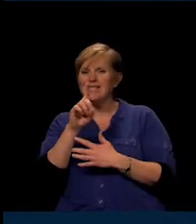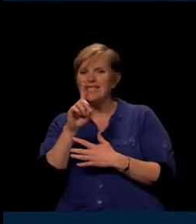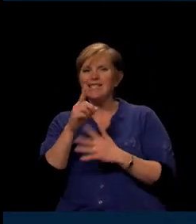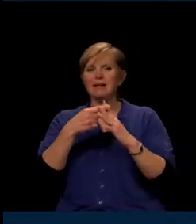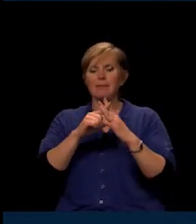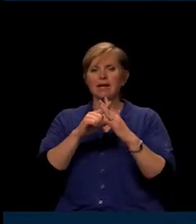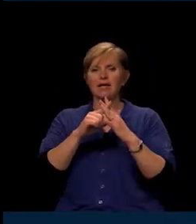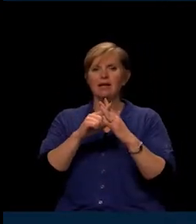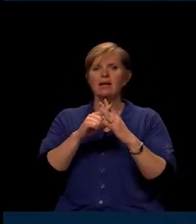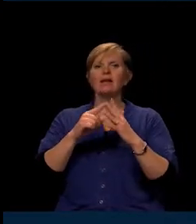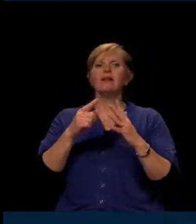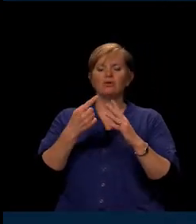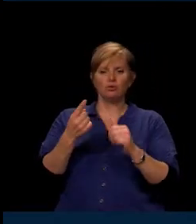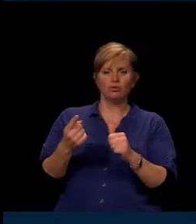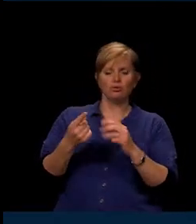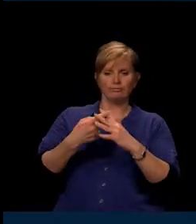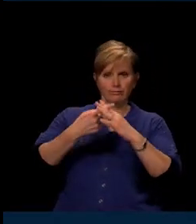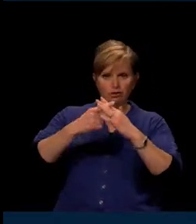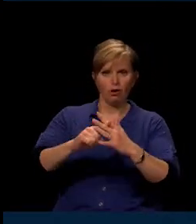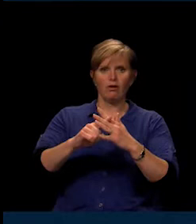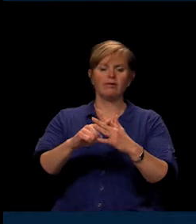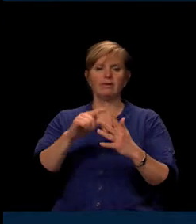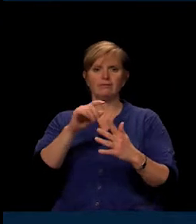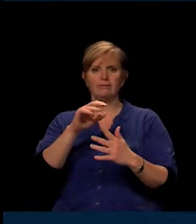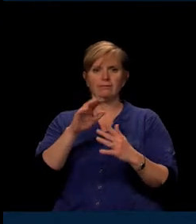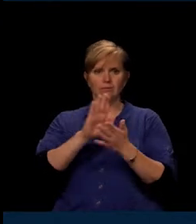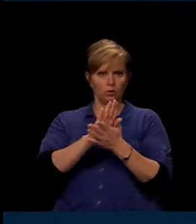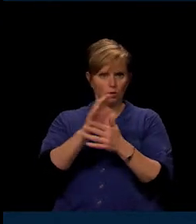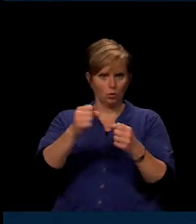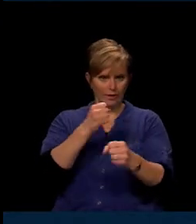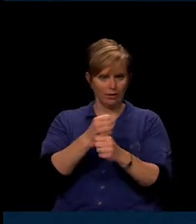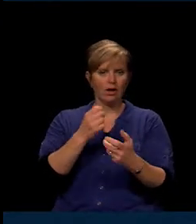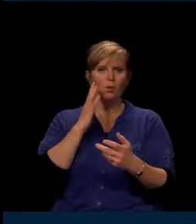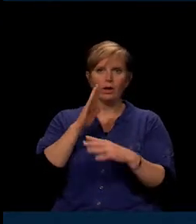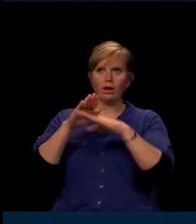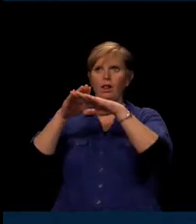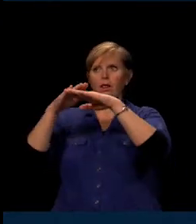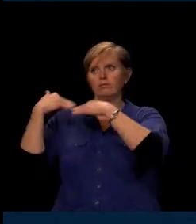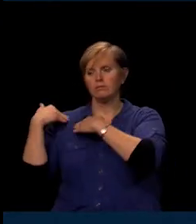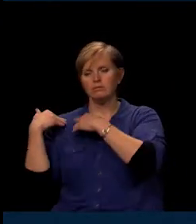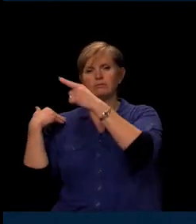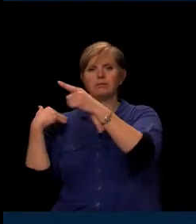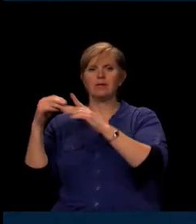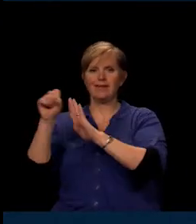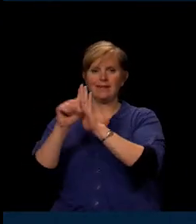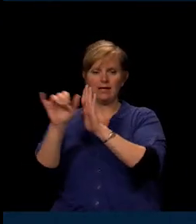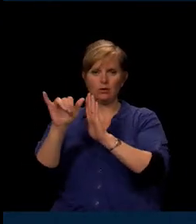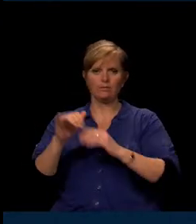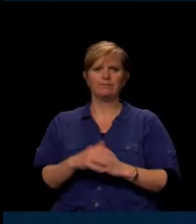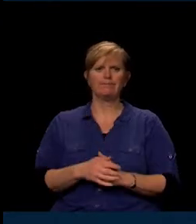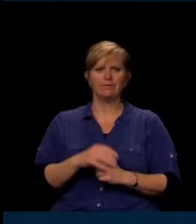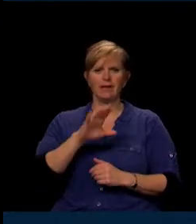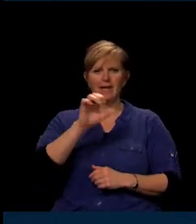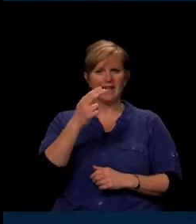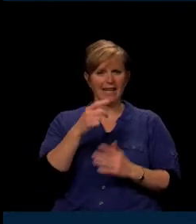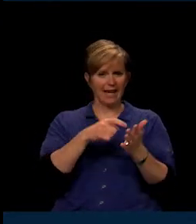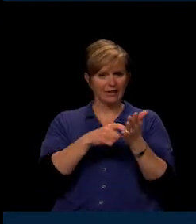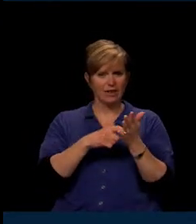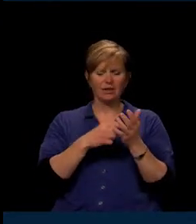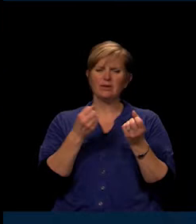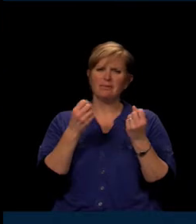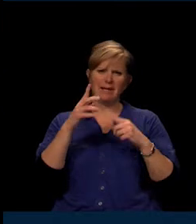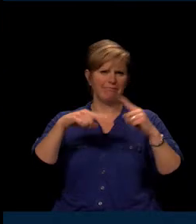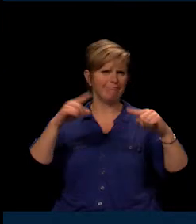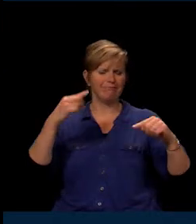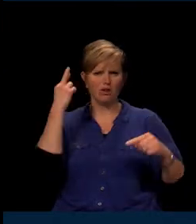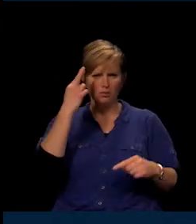an undue burden on the state system as well. Cash has a variety of reasons why we need